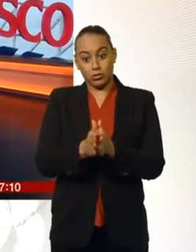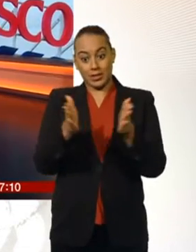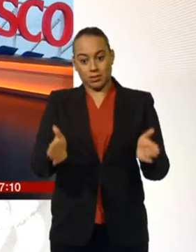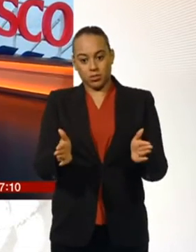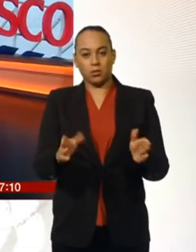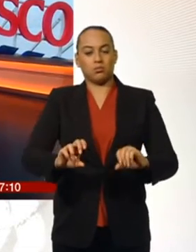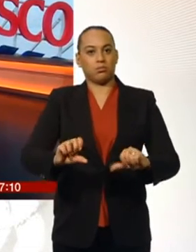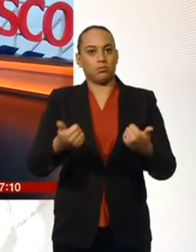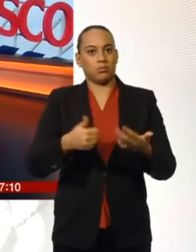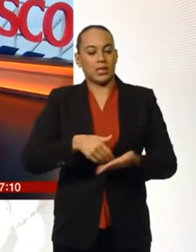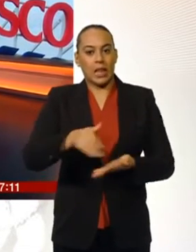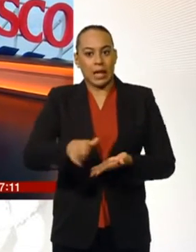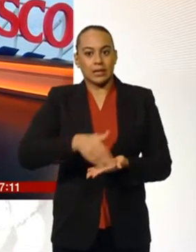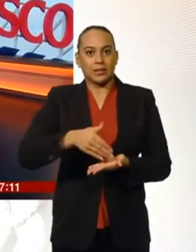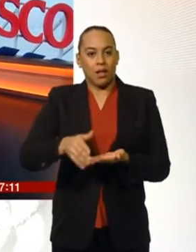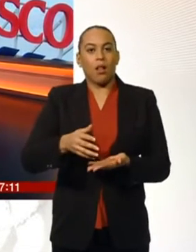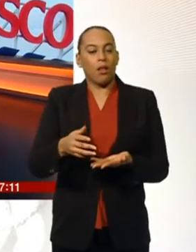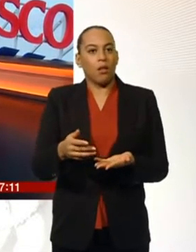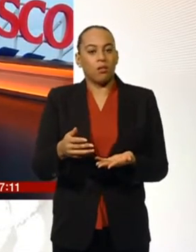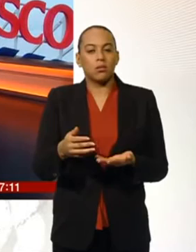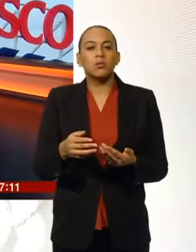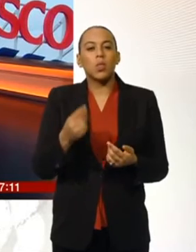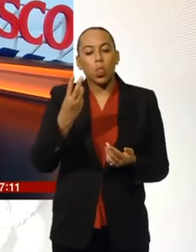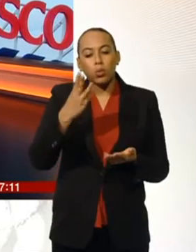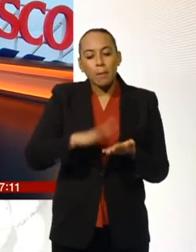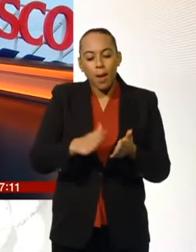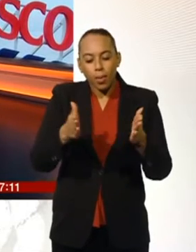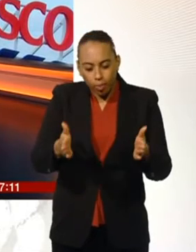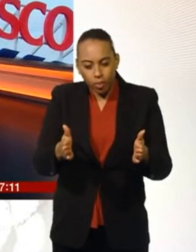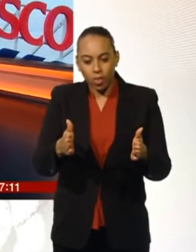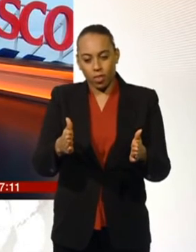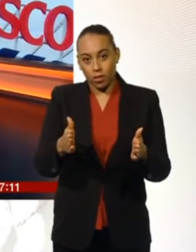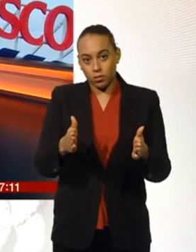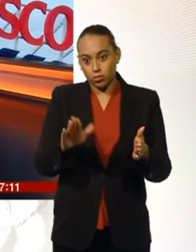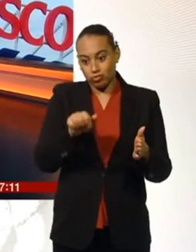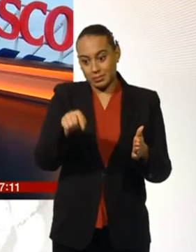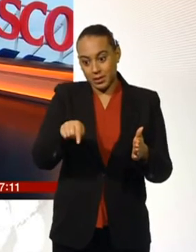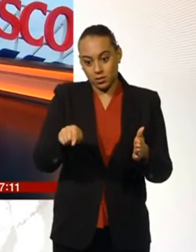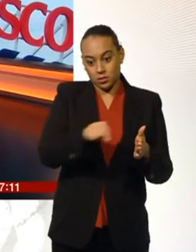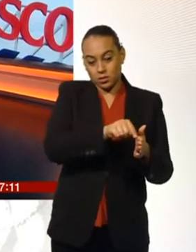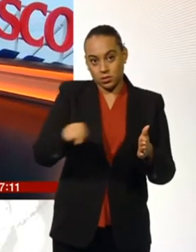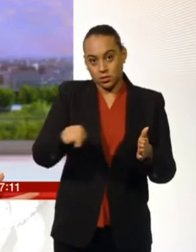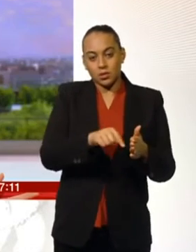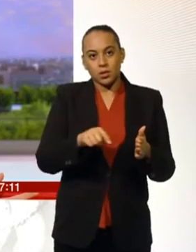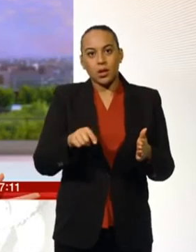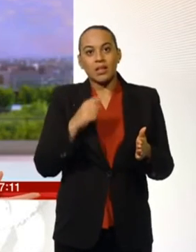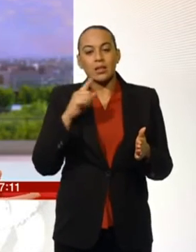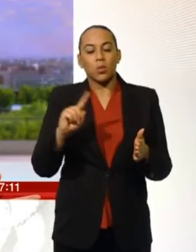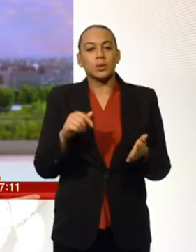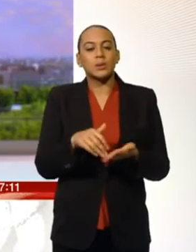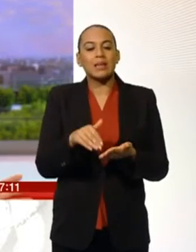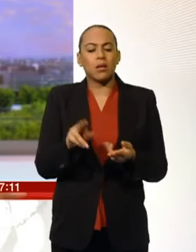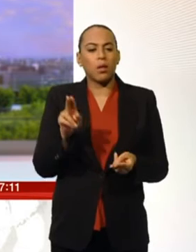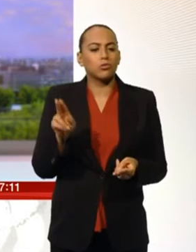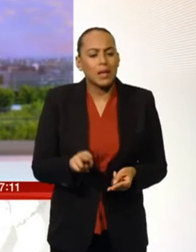been strong. If you look at the quarter overall, so the three months, including Christmas, sales were actually down. And they said that's